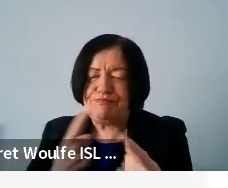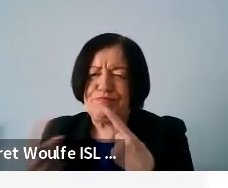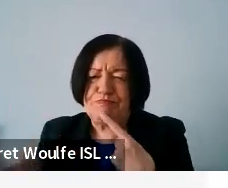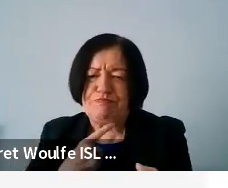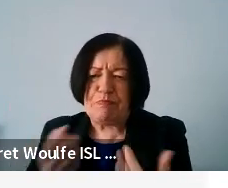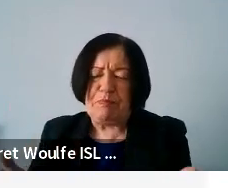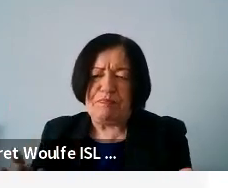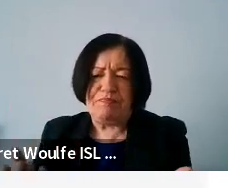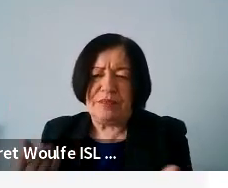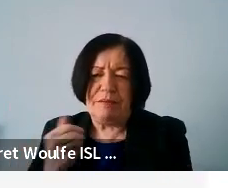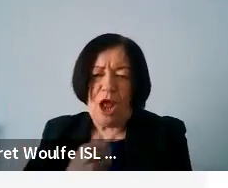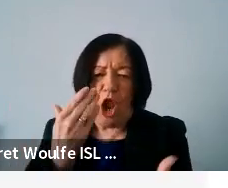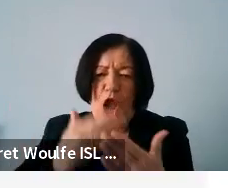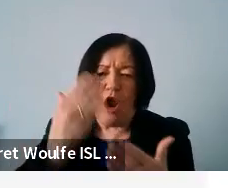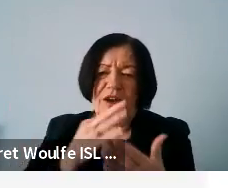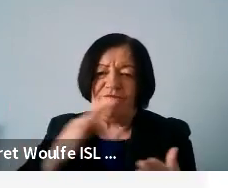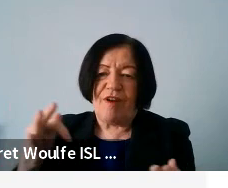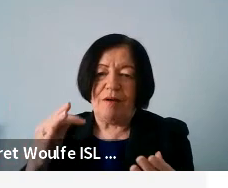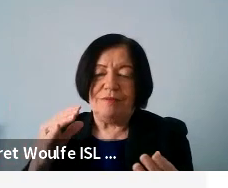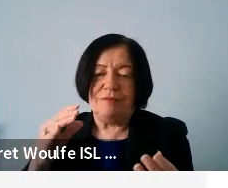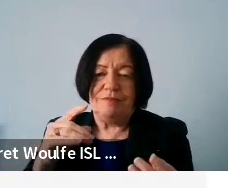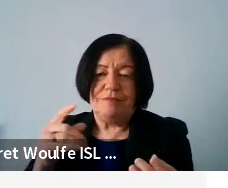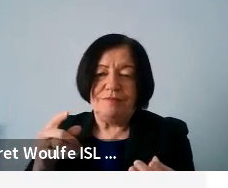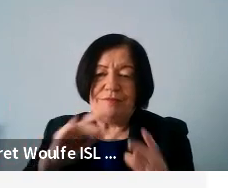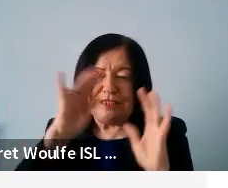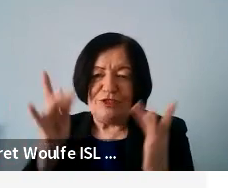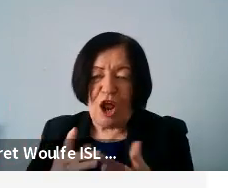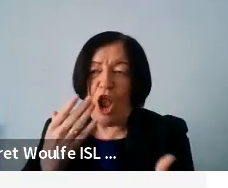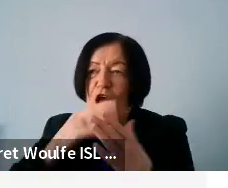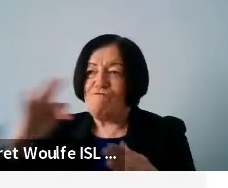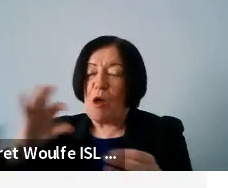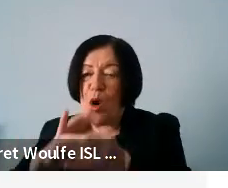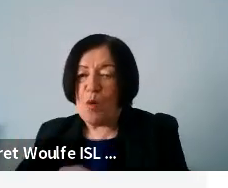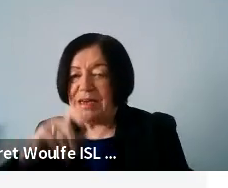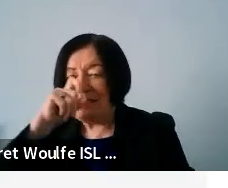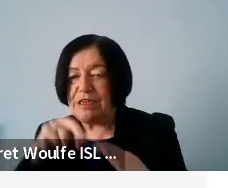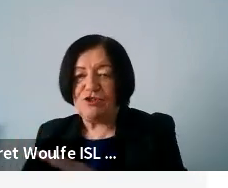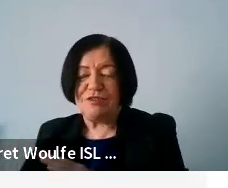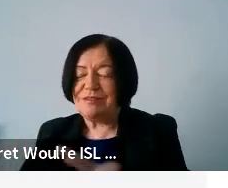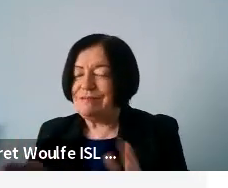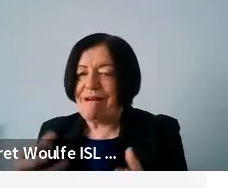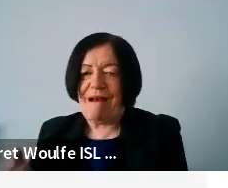learning from a distance, learning from home. Teachers were just not equipped